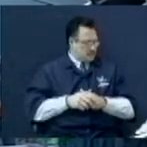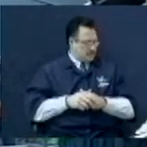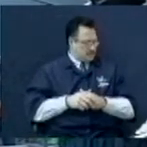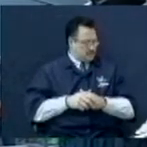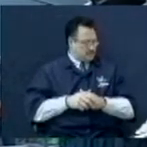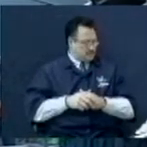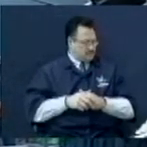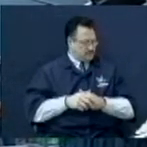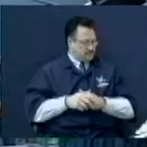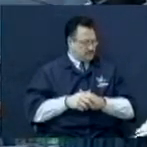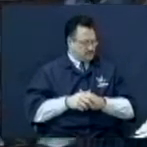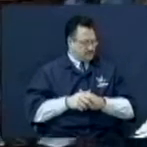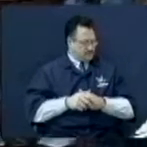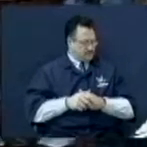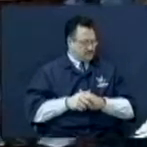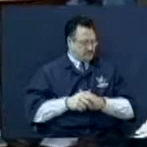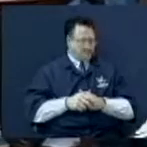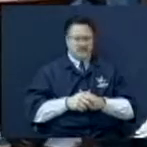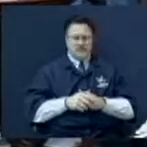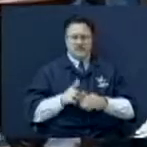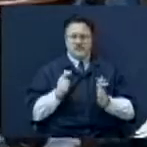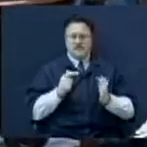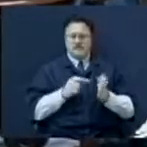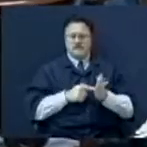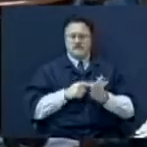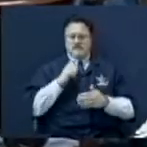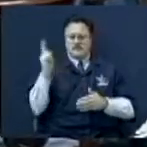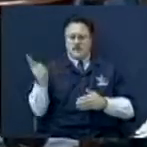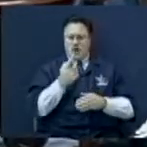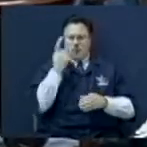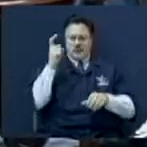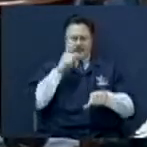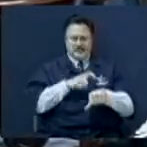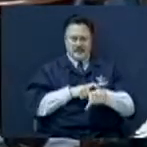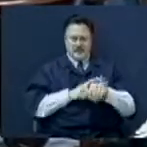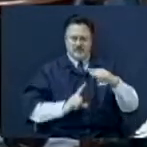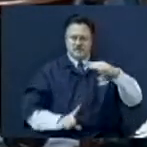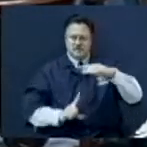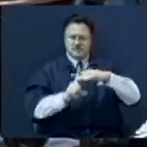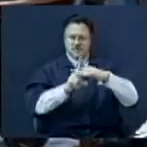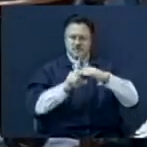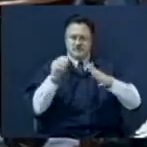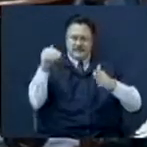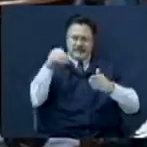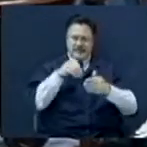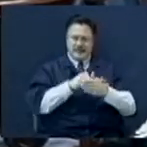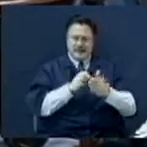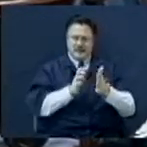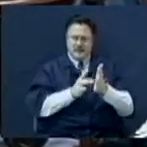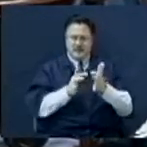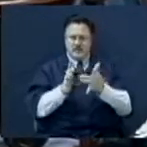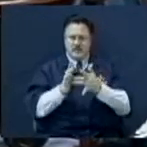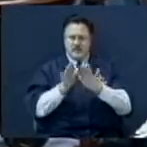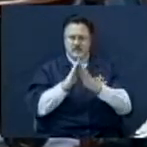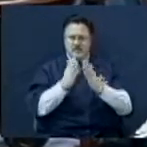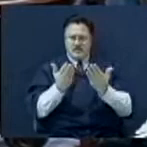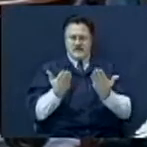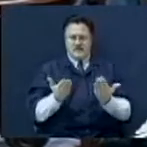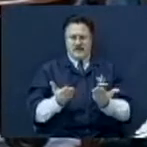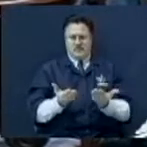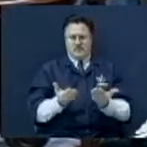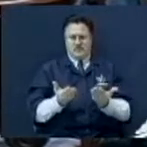Lord Jesus. This is only time this is in the Bible. The person that secured him.